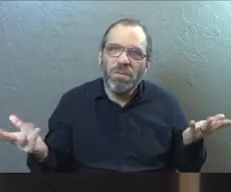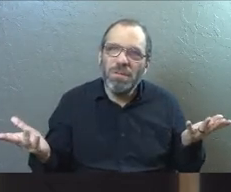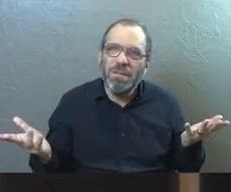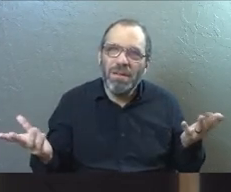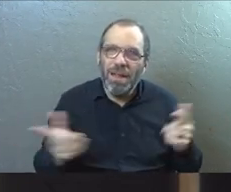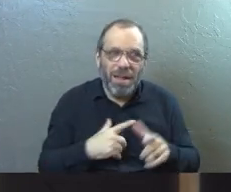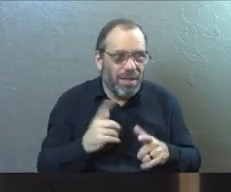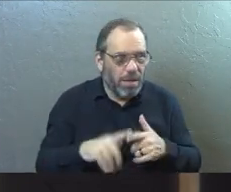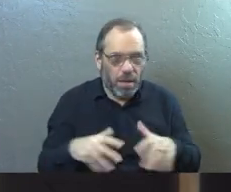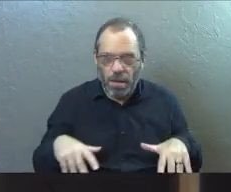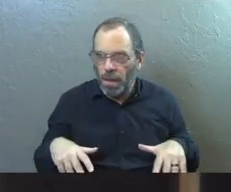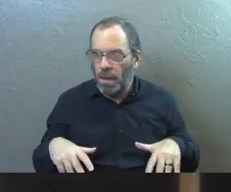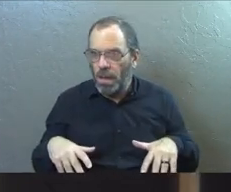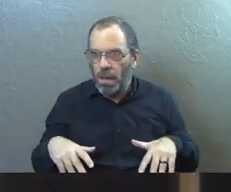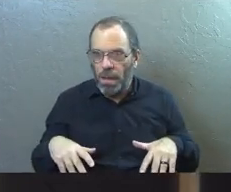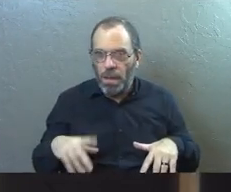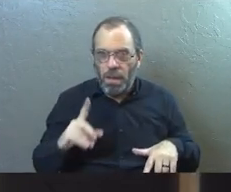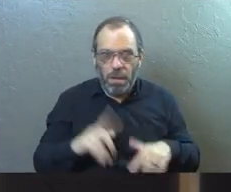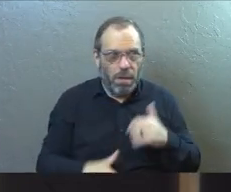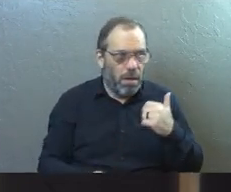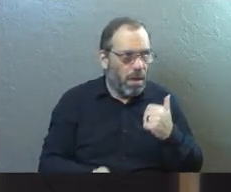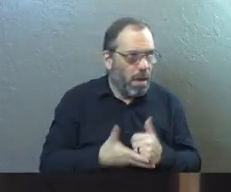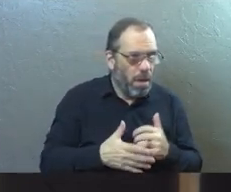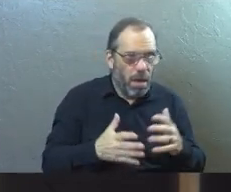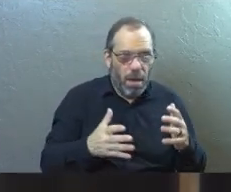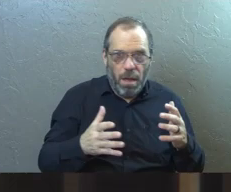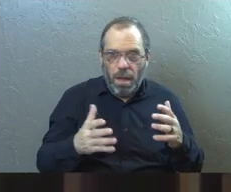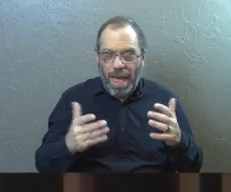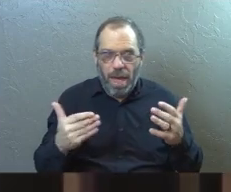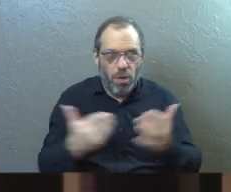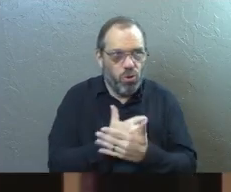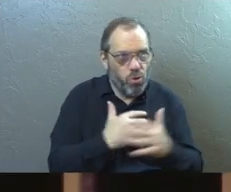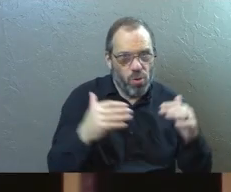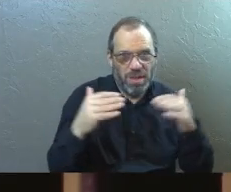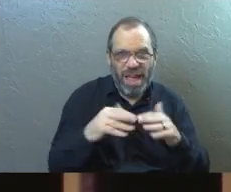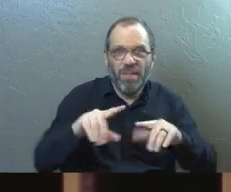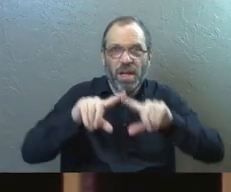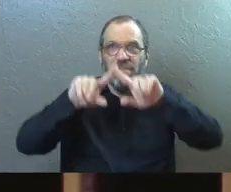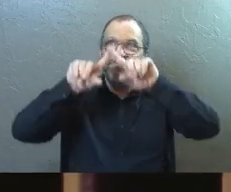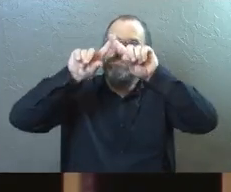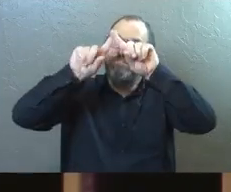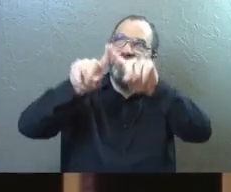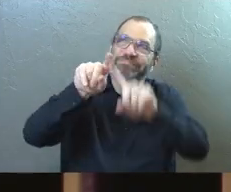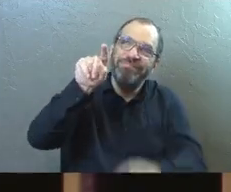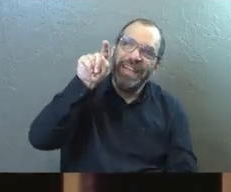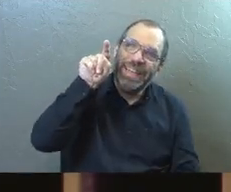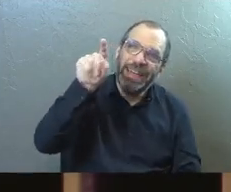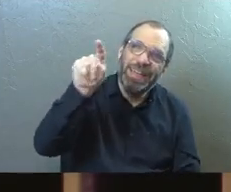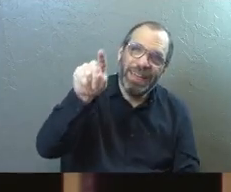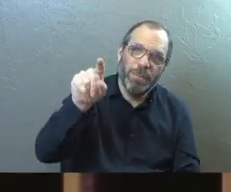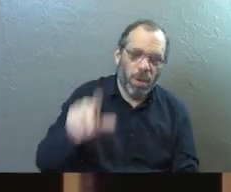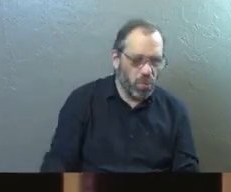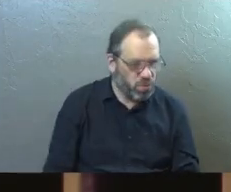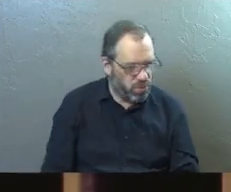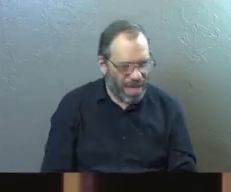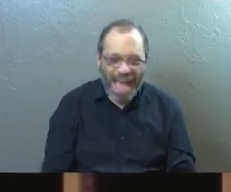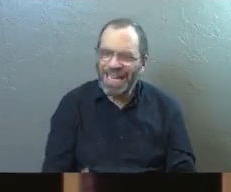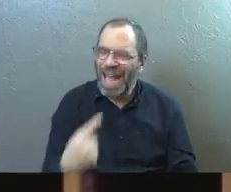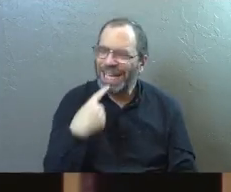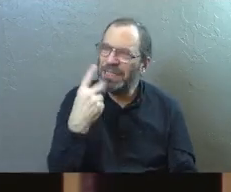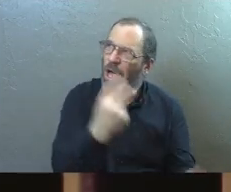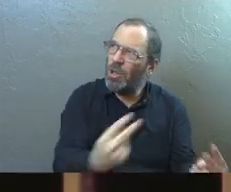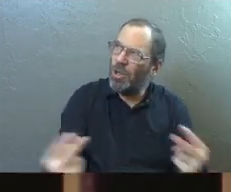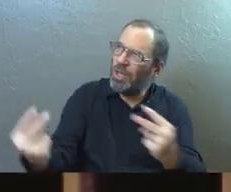And all of a sudden, we found ourselves helpless and at a new level of dependence on him. I can say that in